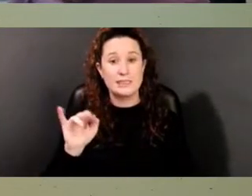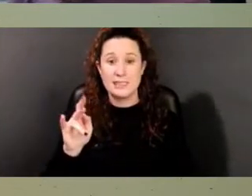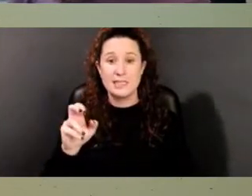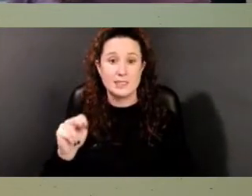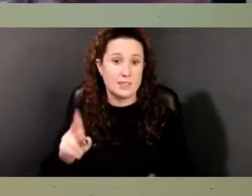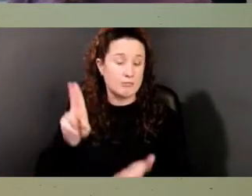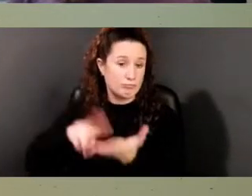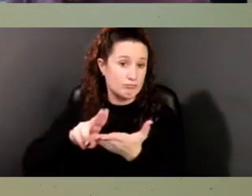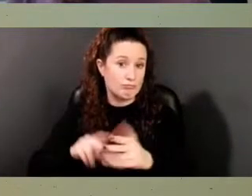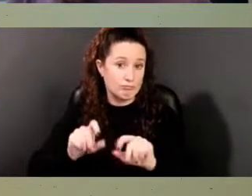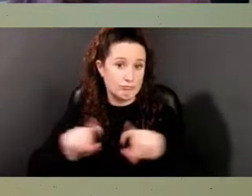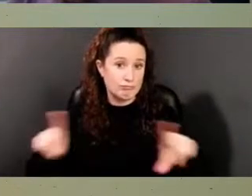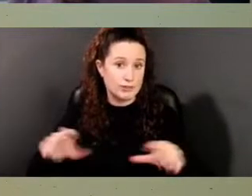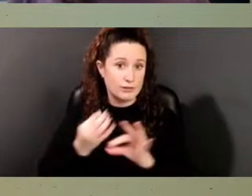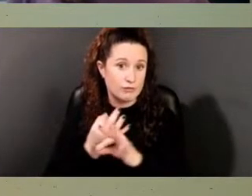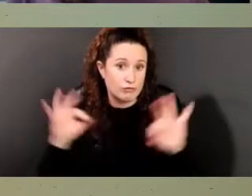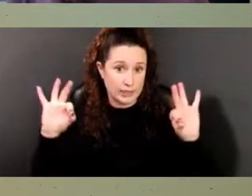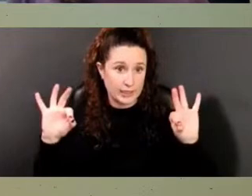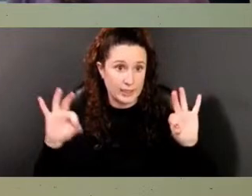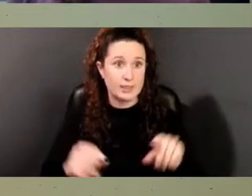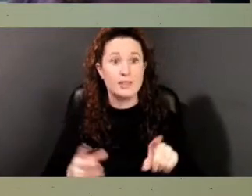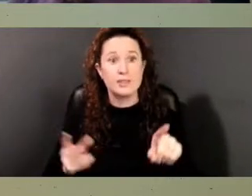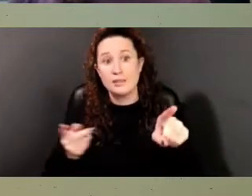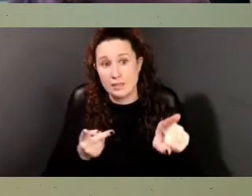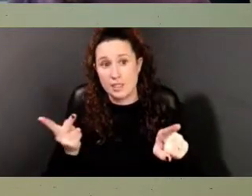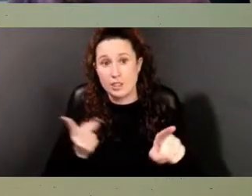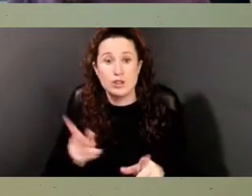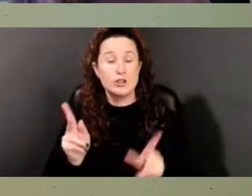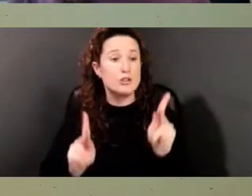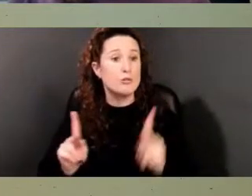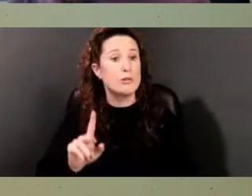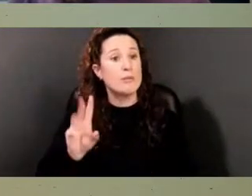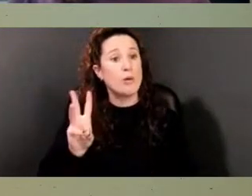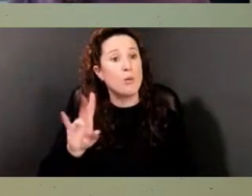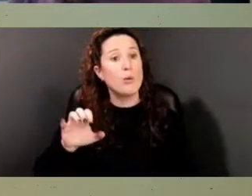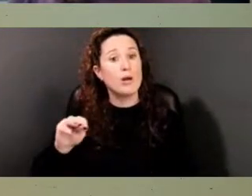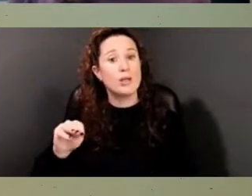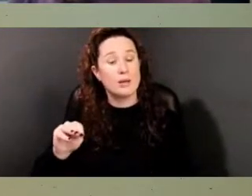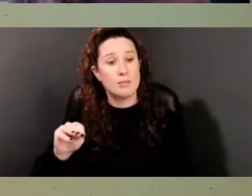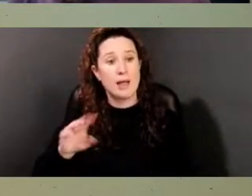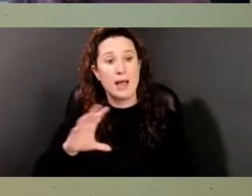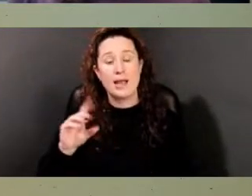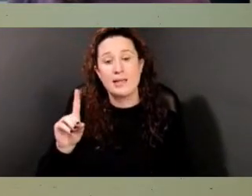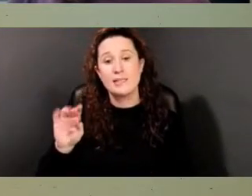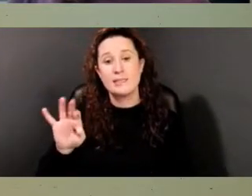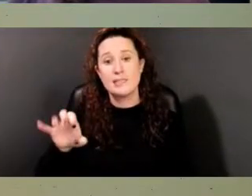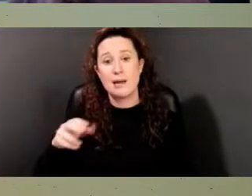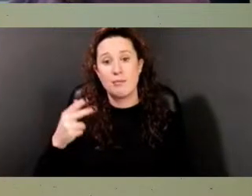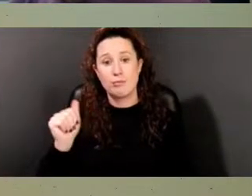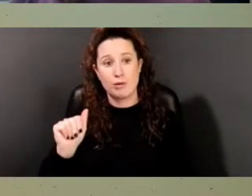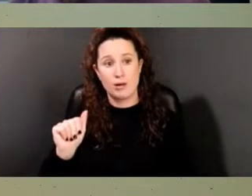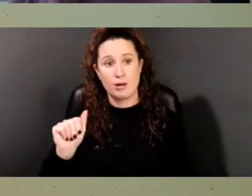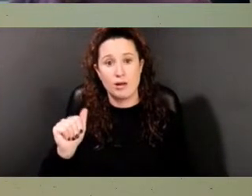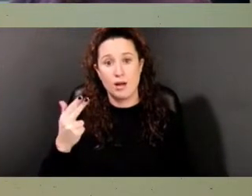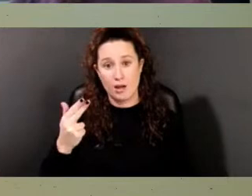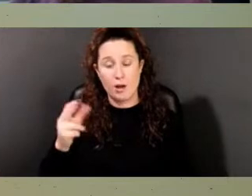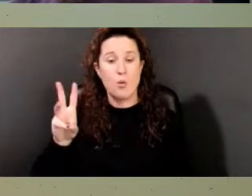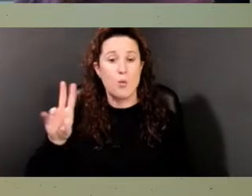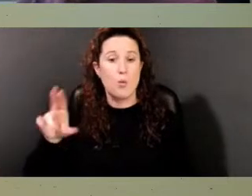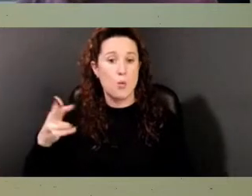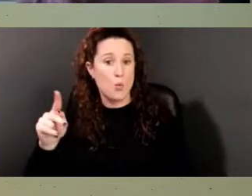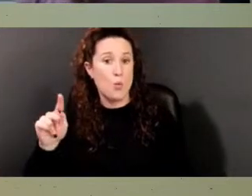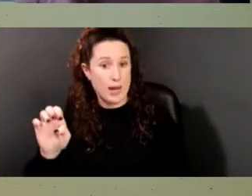were tenant farmers and enslavers who leased the mansion and surrounding acreage from John Dickinson in the late 1780s and early